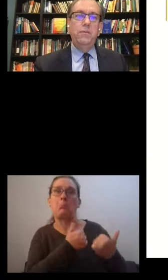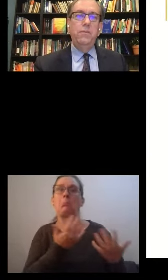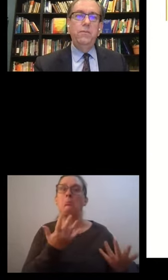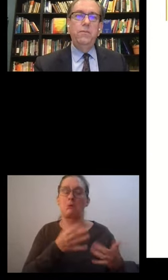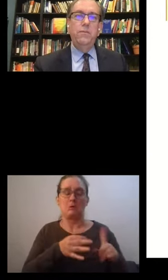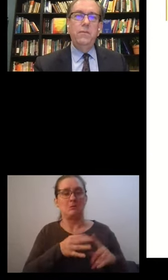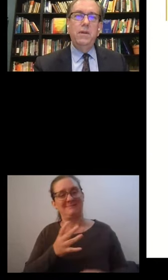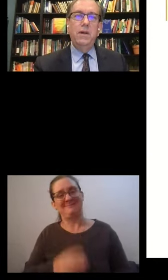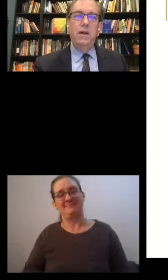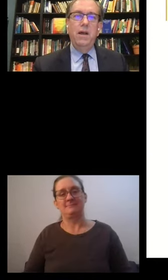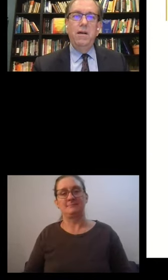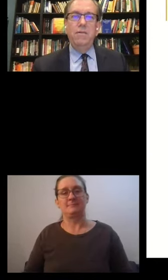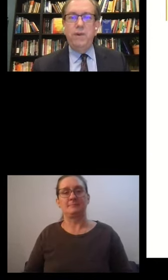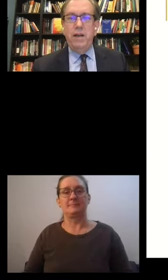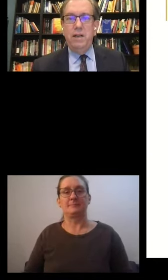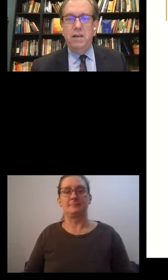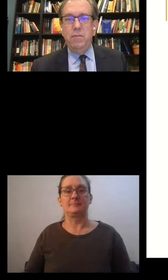slide, please.